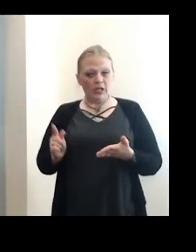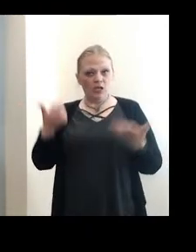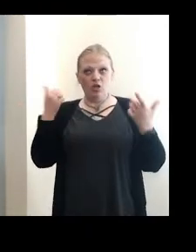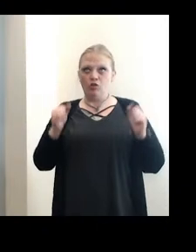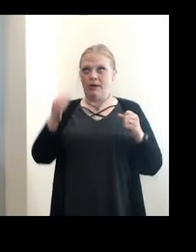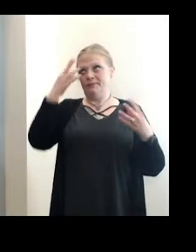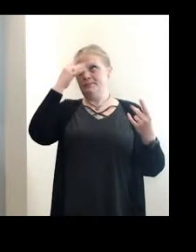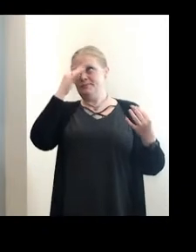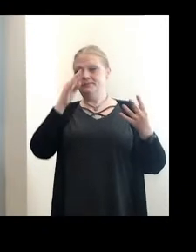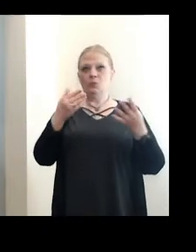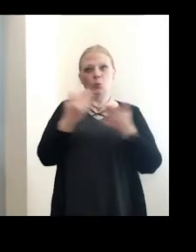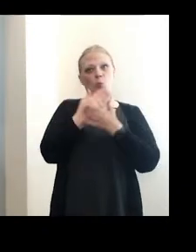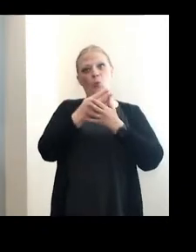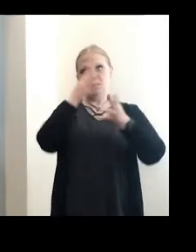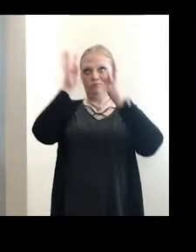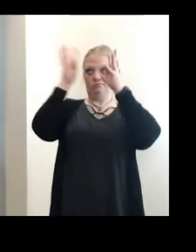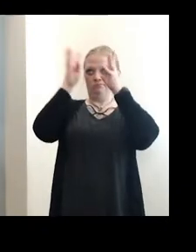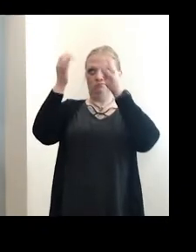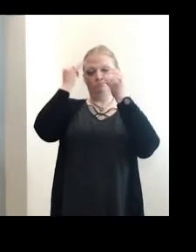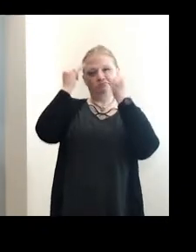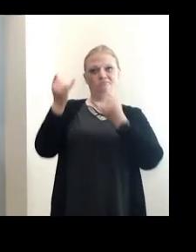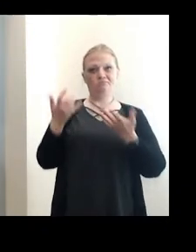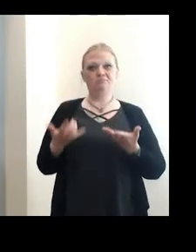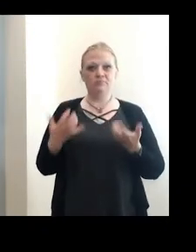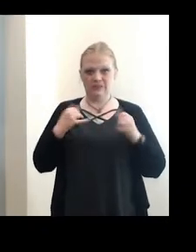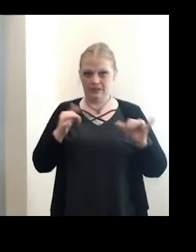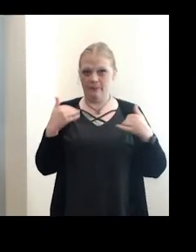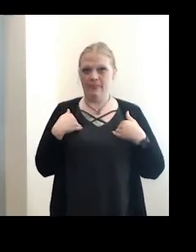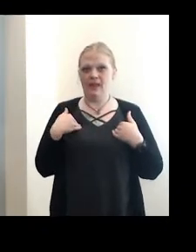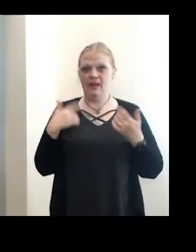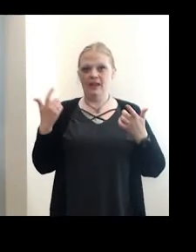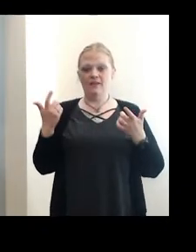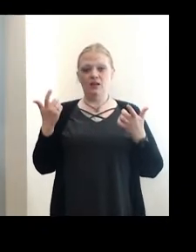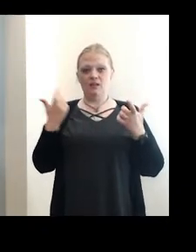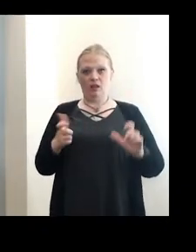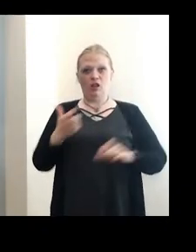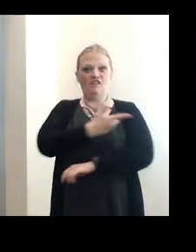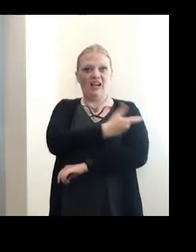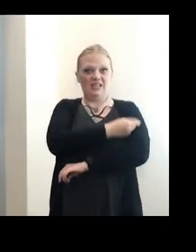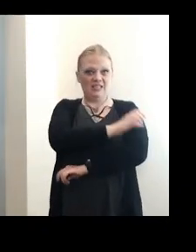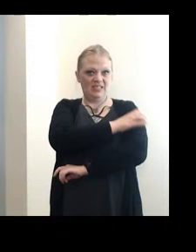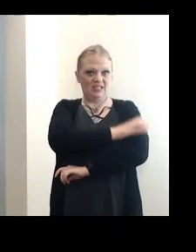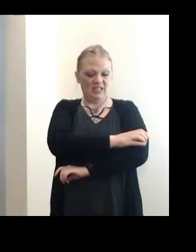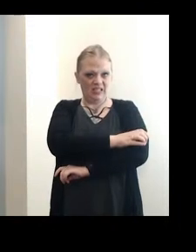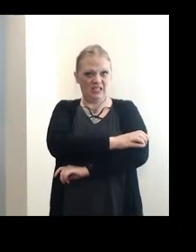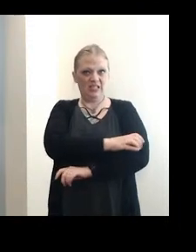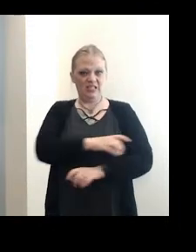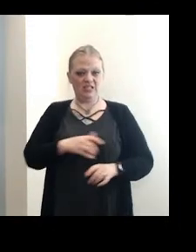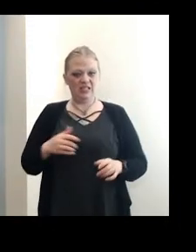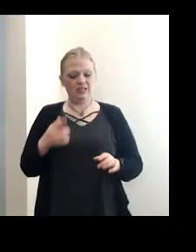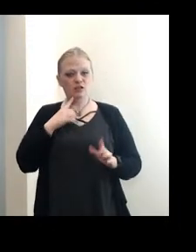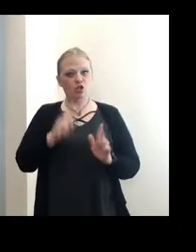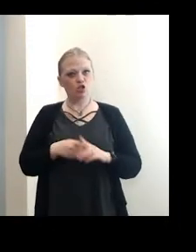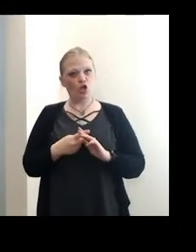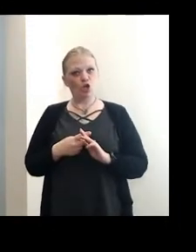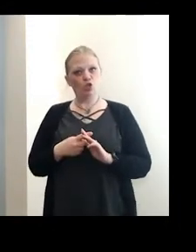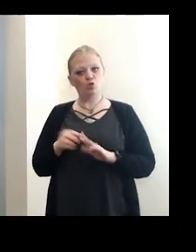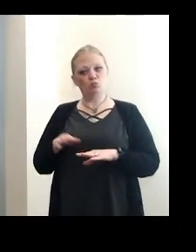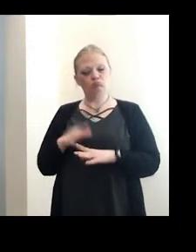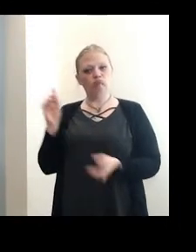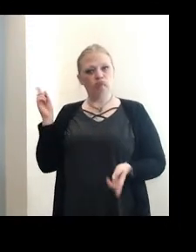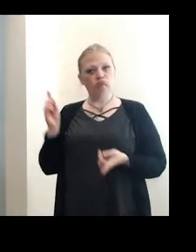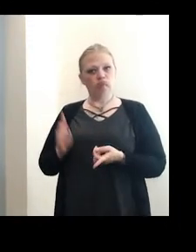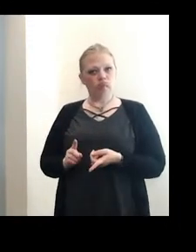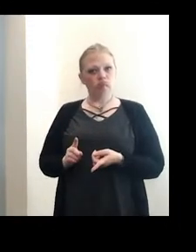new and innovative ideas. So we still have our large vaccine clinics that we're kind of winding down at